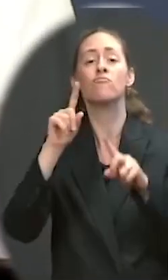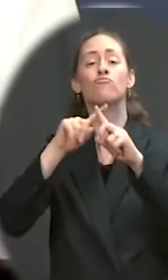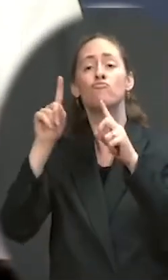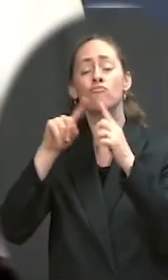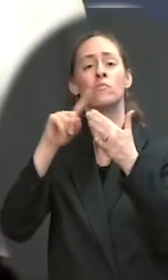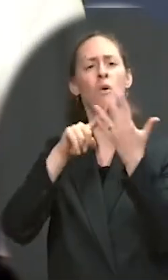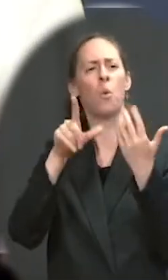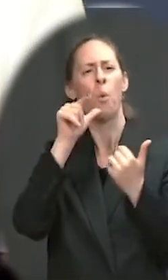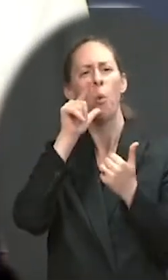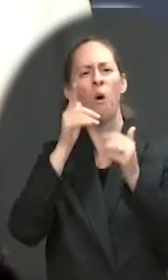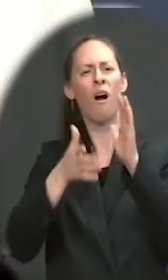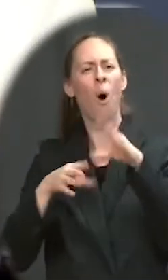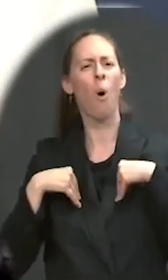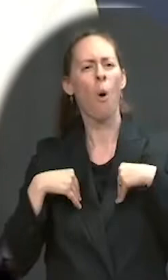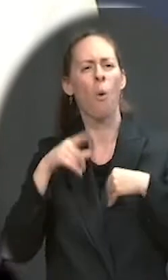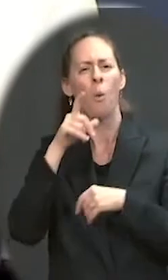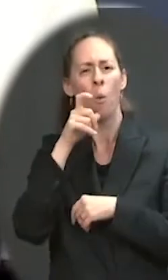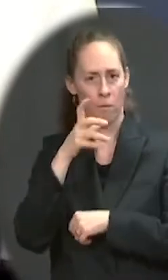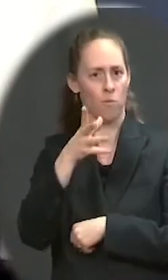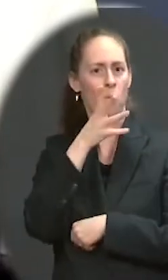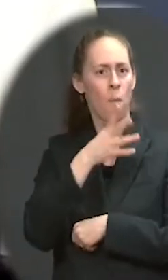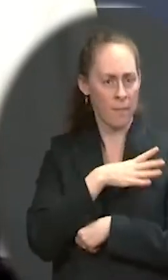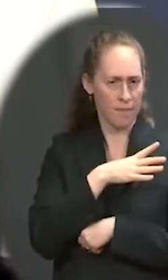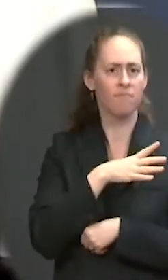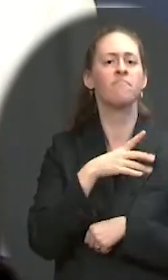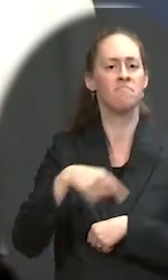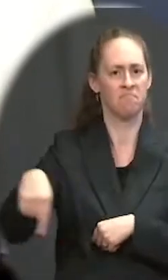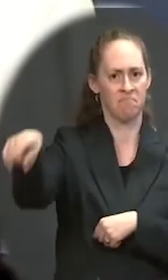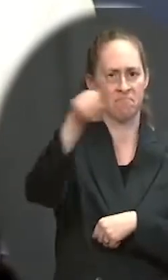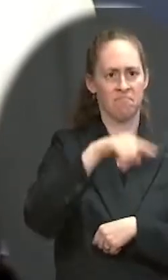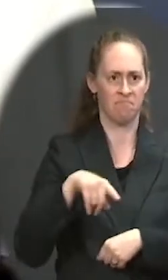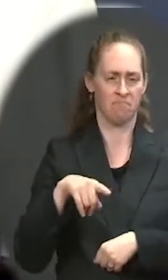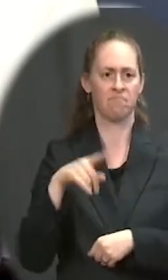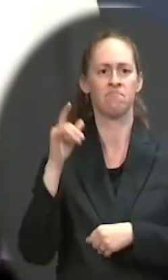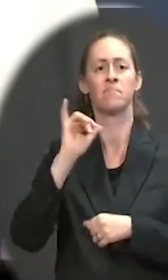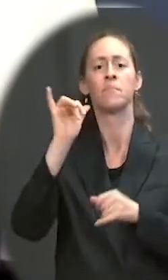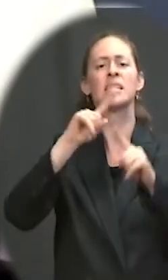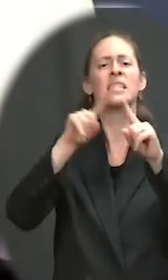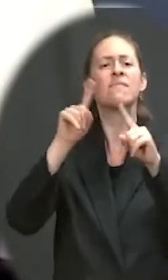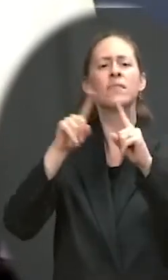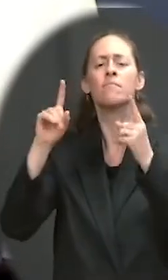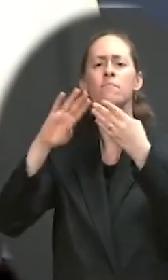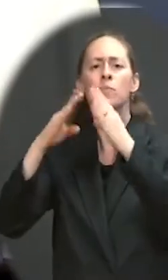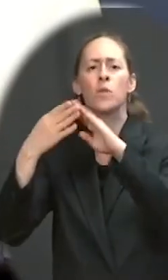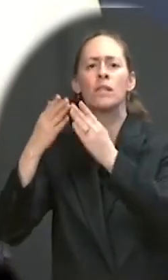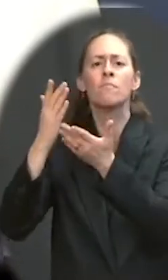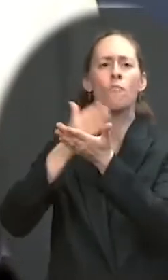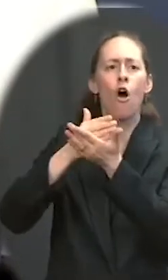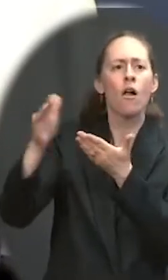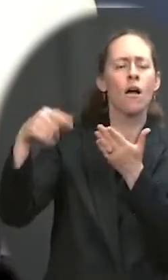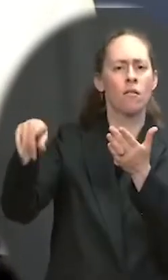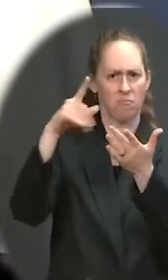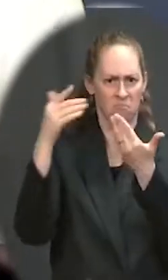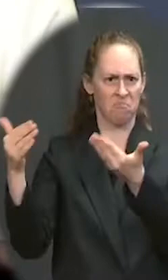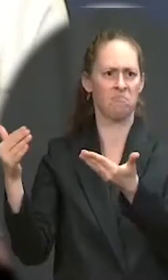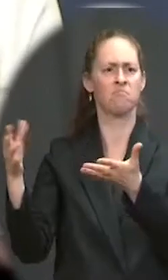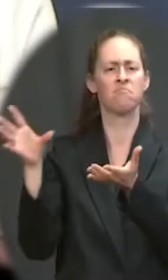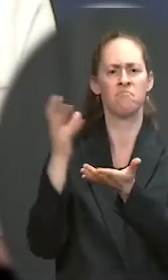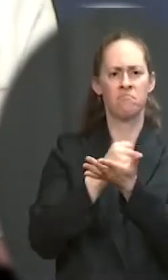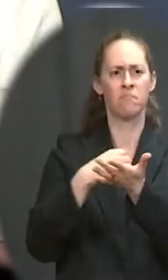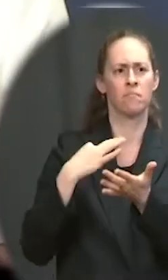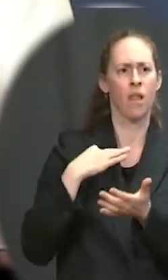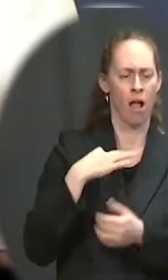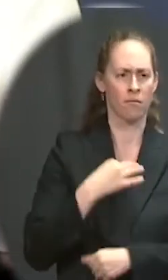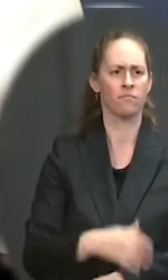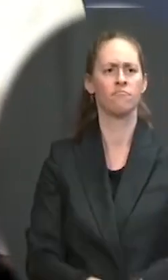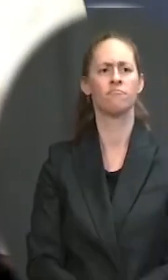individuals, or some combination of the three. 61,700 applications came from businesses with under $500,000